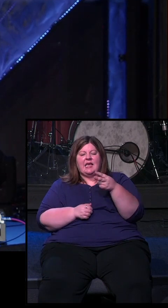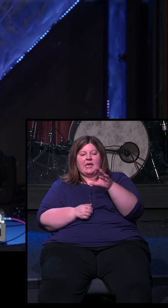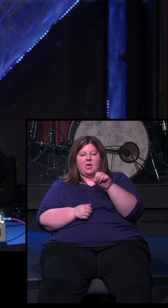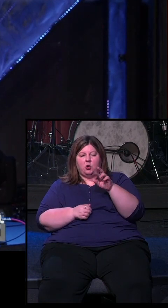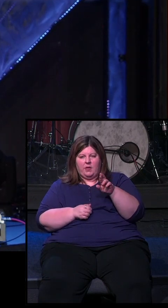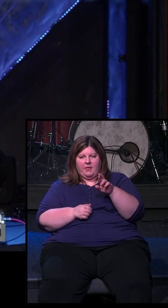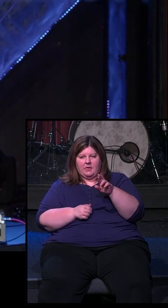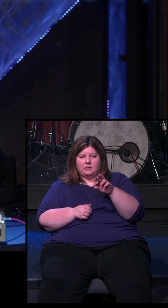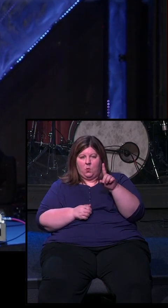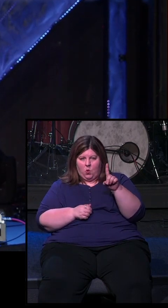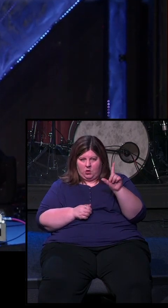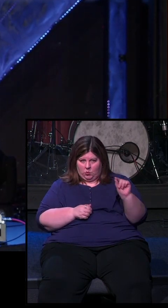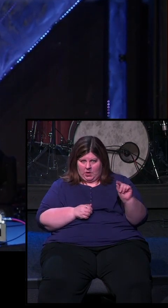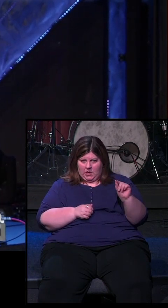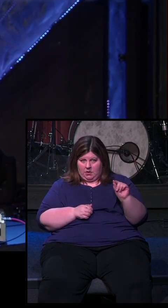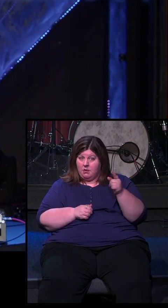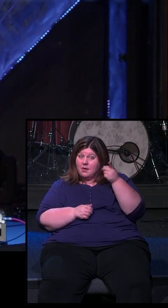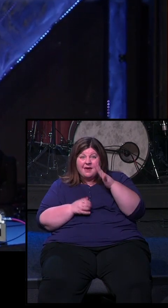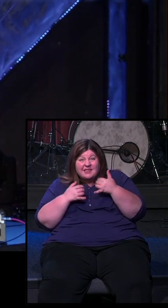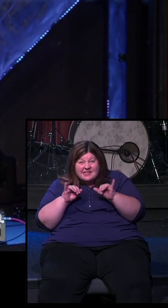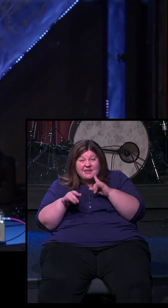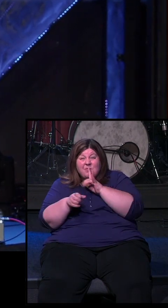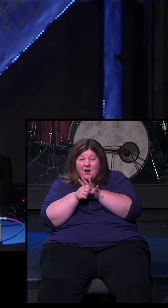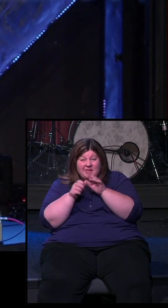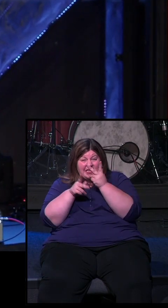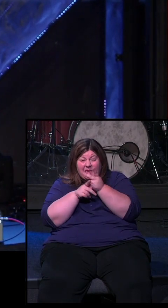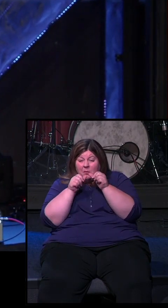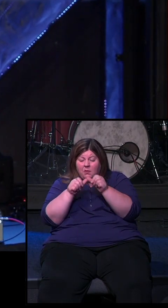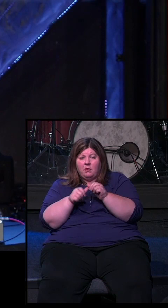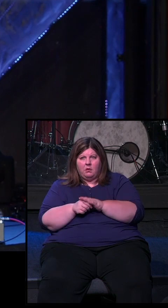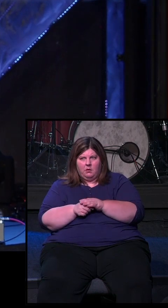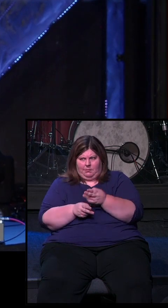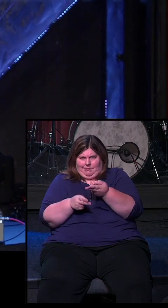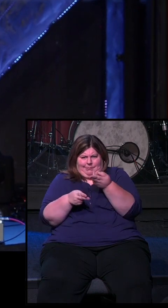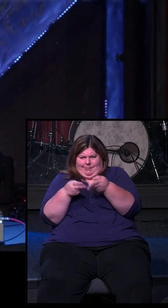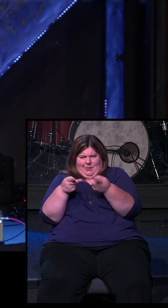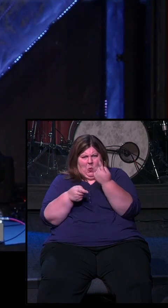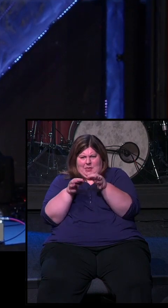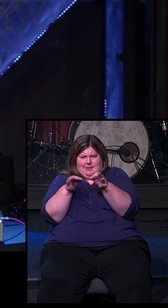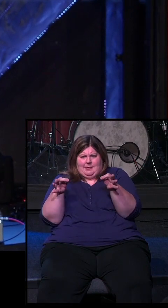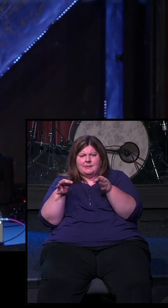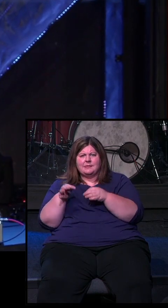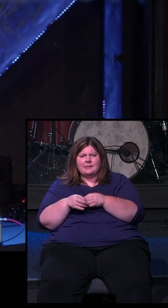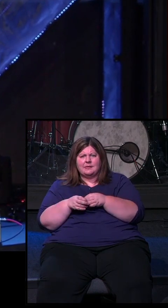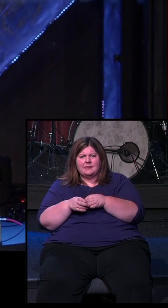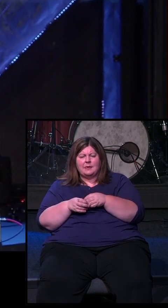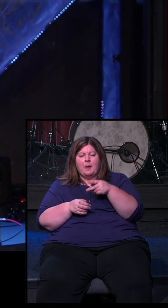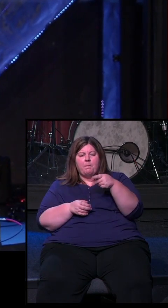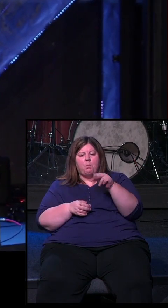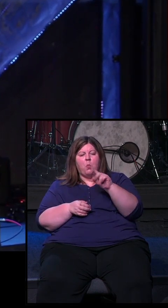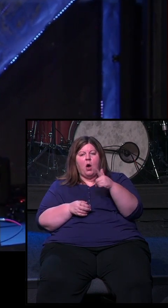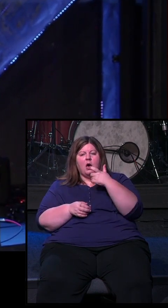we still see God keeping his promise to us. Paul, it's brilliant. It's just this little sentence in 2 Corinthians 1.20, but it says so much. Paul says,